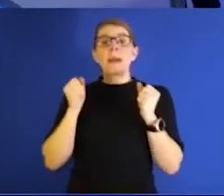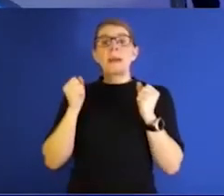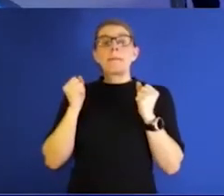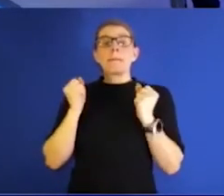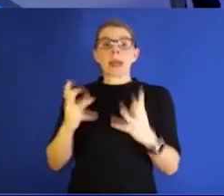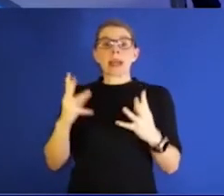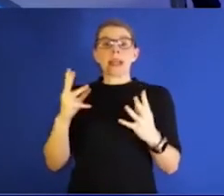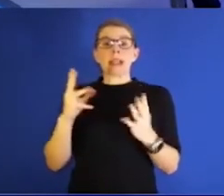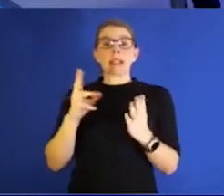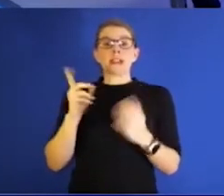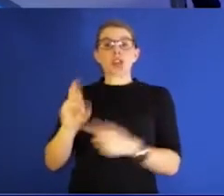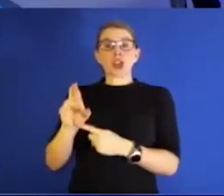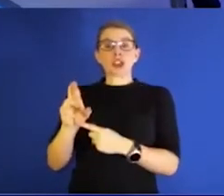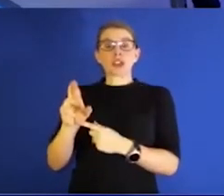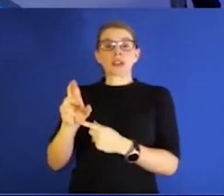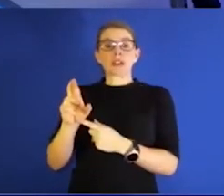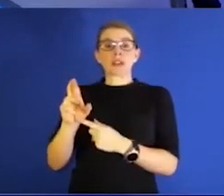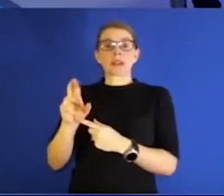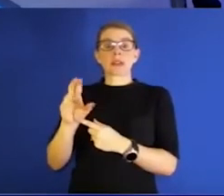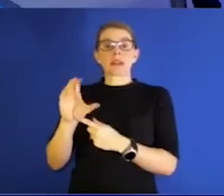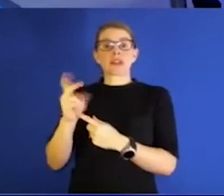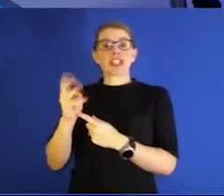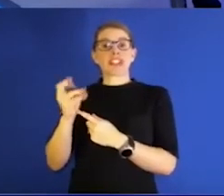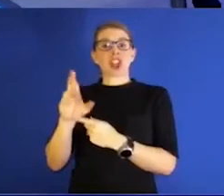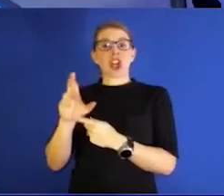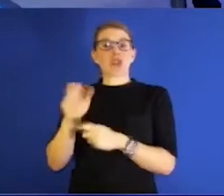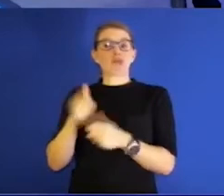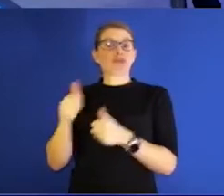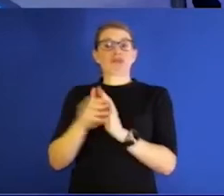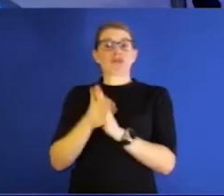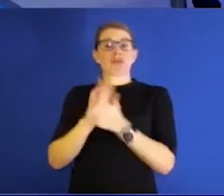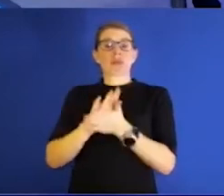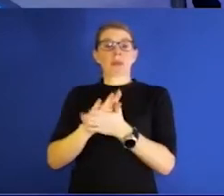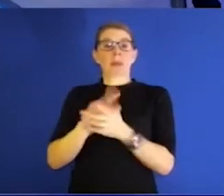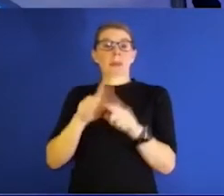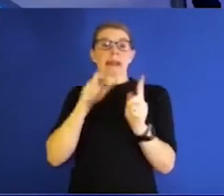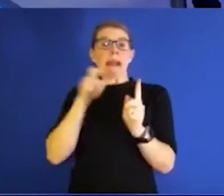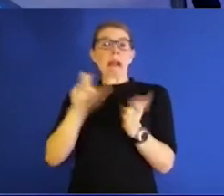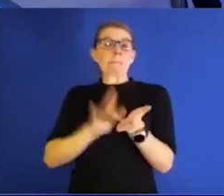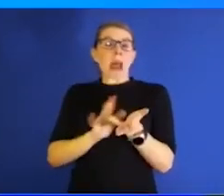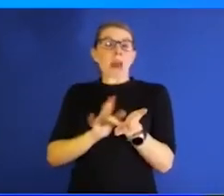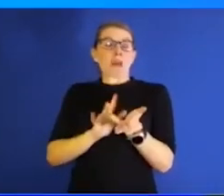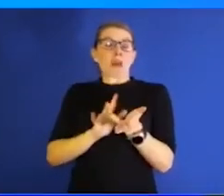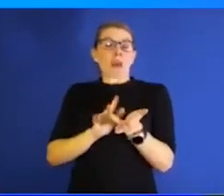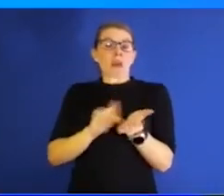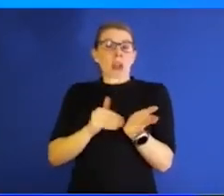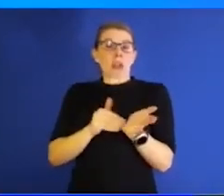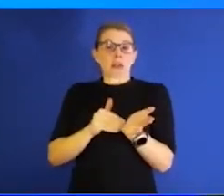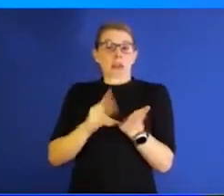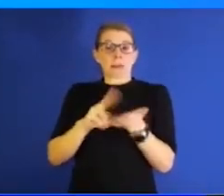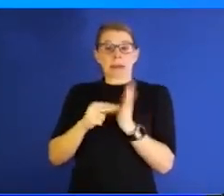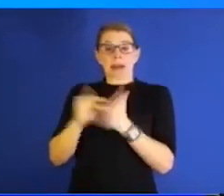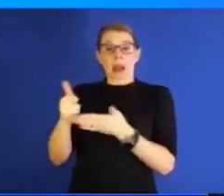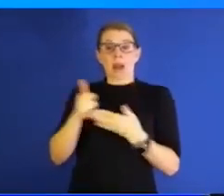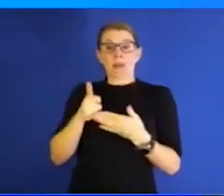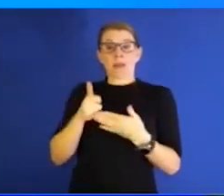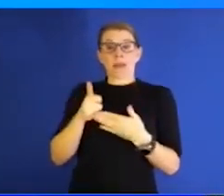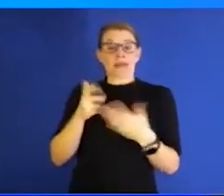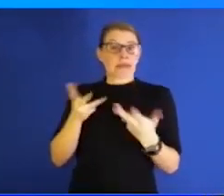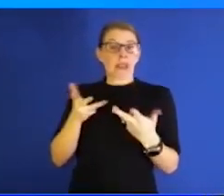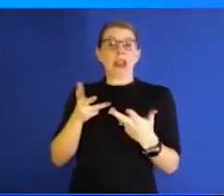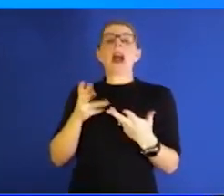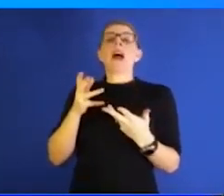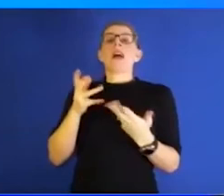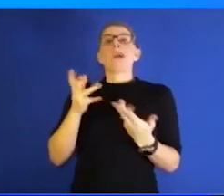are very few medical doctors. Does that give any more insight? You know, I think it's known who to lean on. I don't know about that.